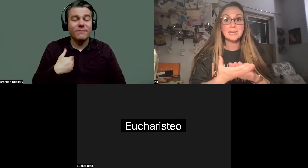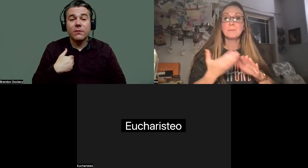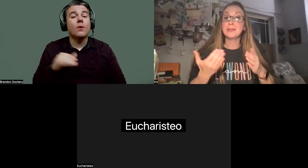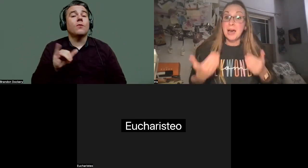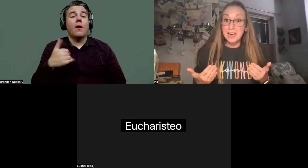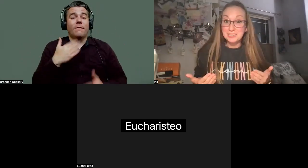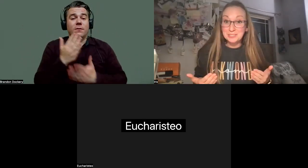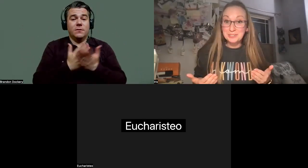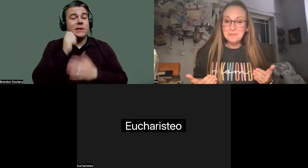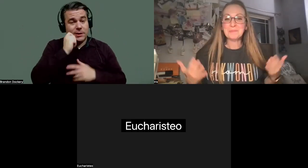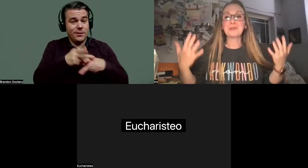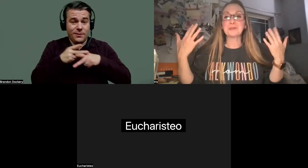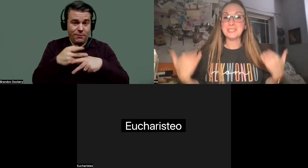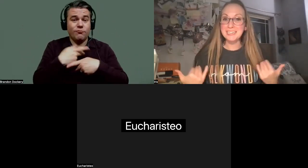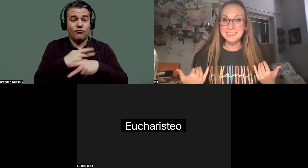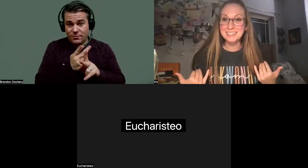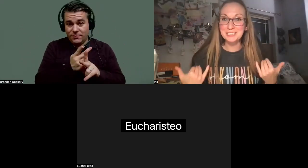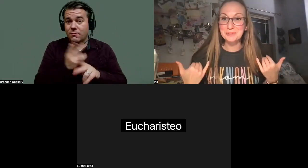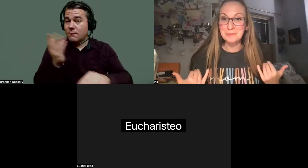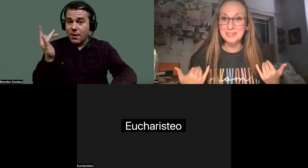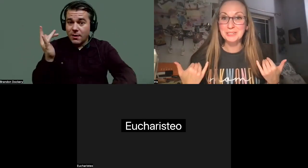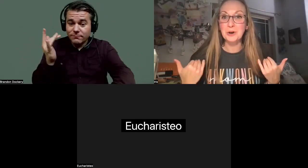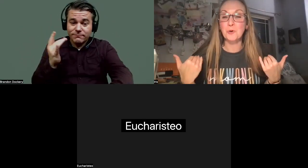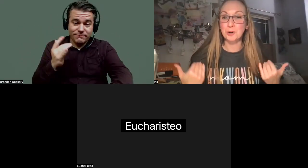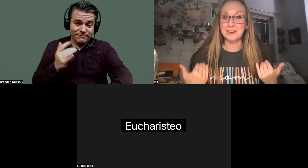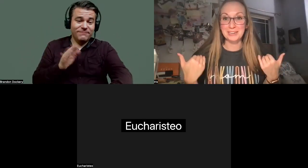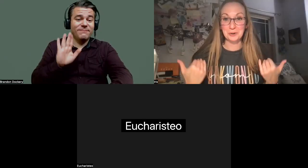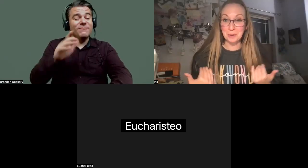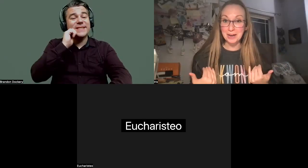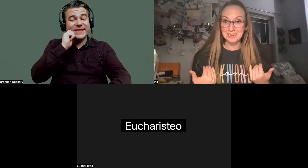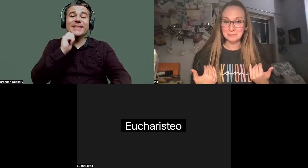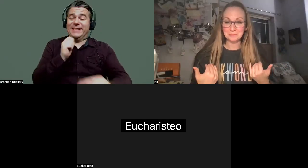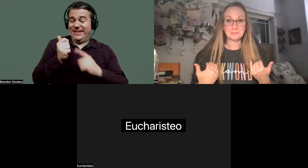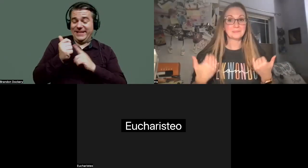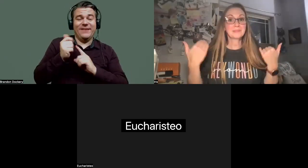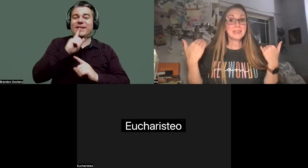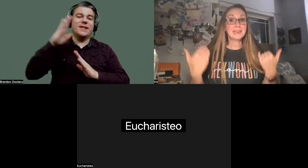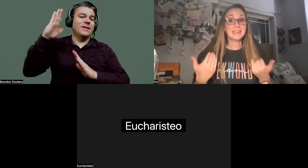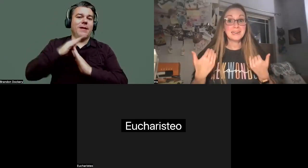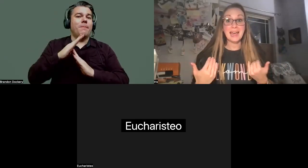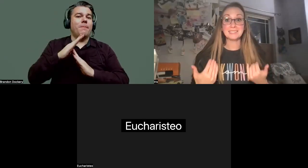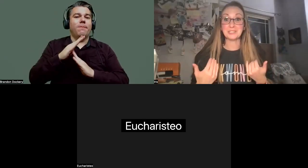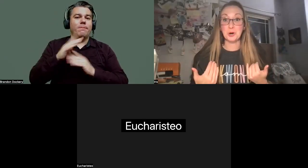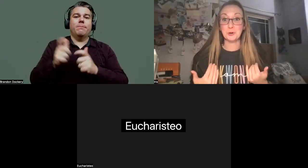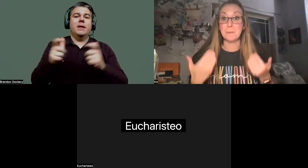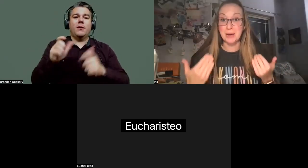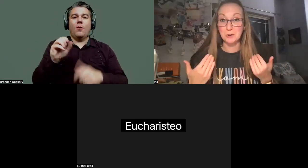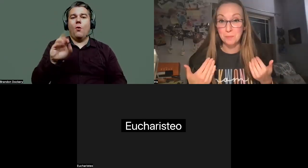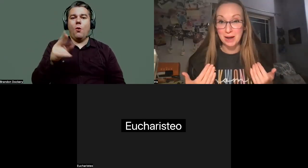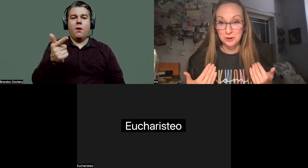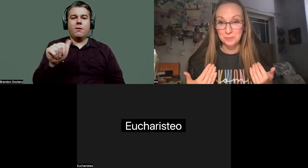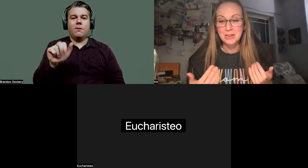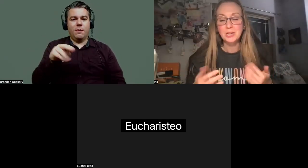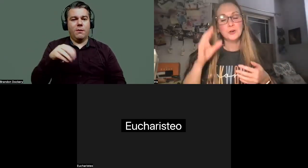products because your skin is the biggest organ in your body and it has its own